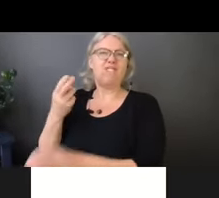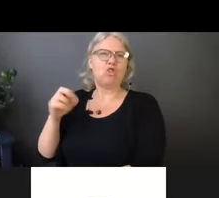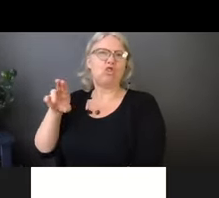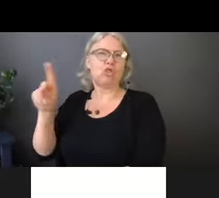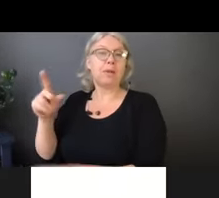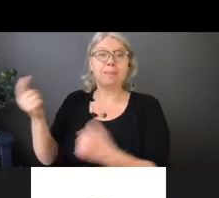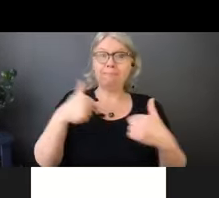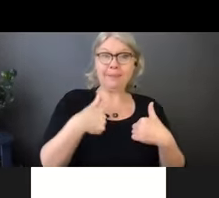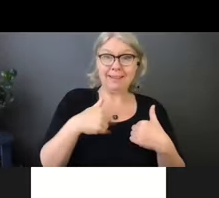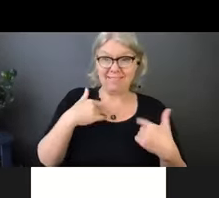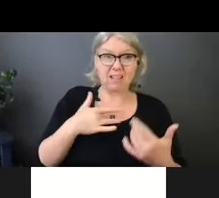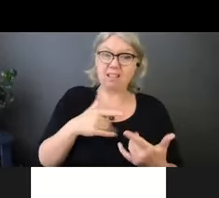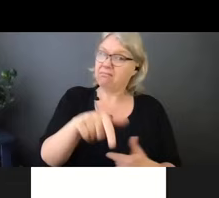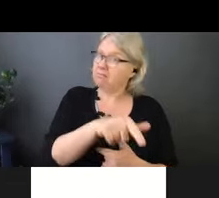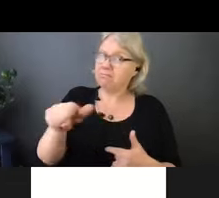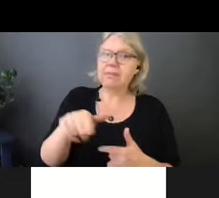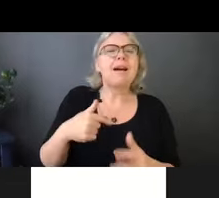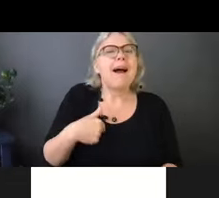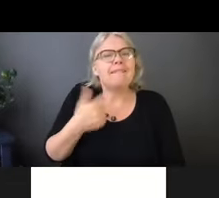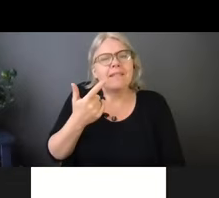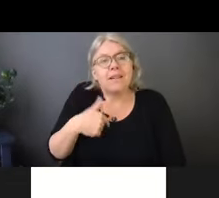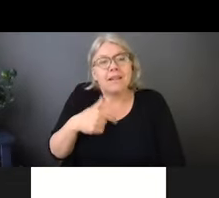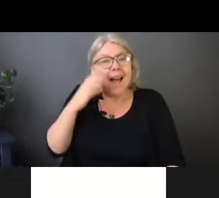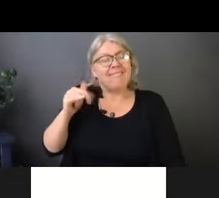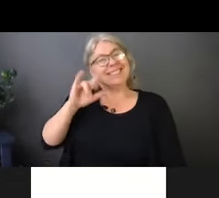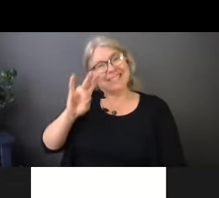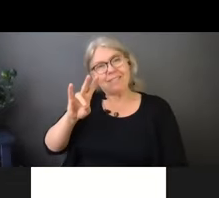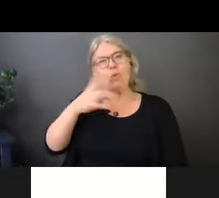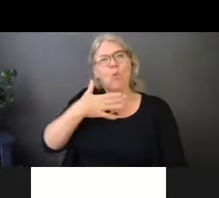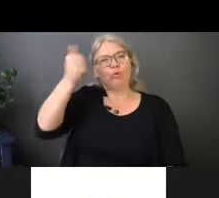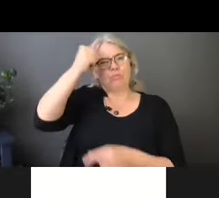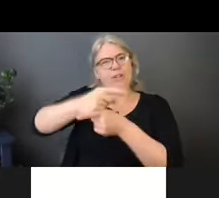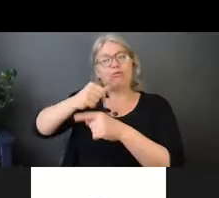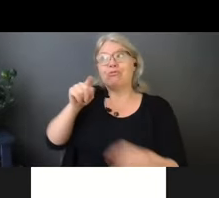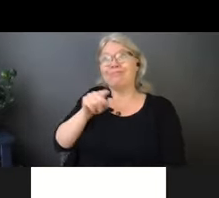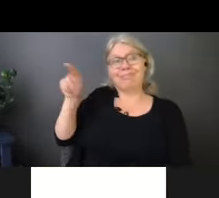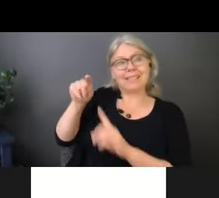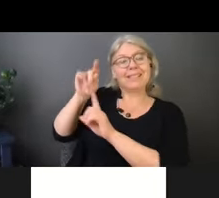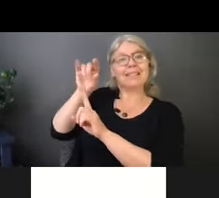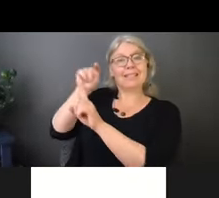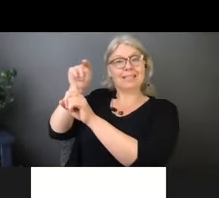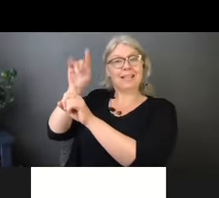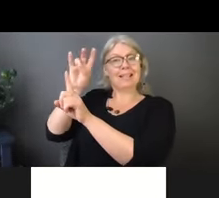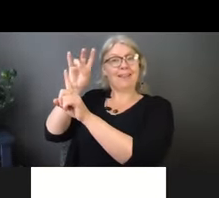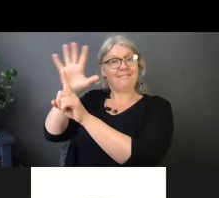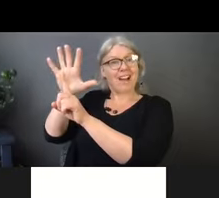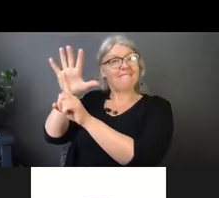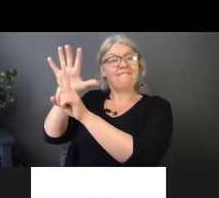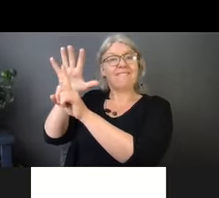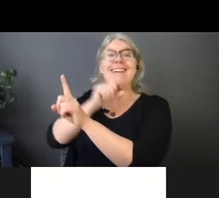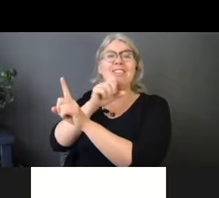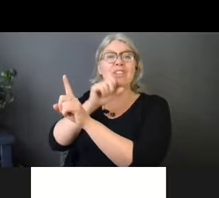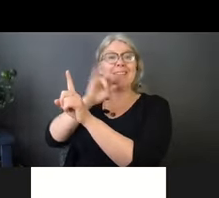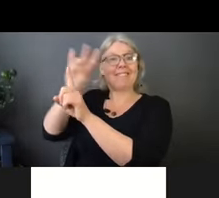seven older brothers and my eldest brother is 75. His children are all anti-medical and anti-vaxxers and anti